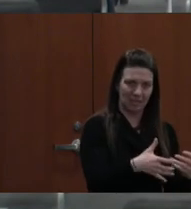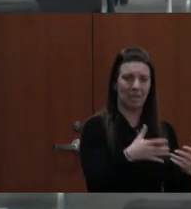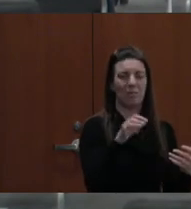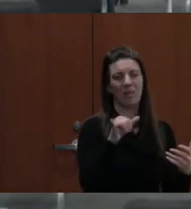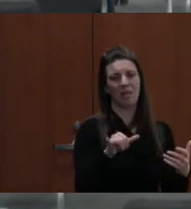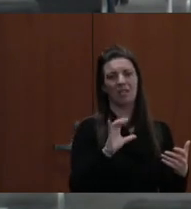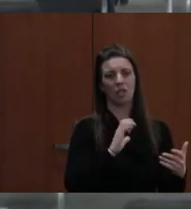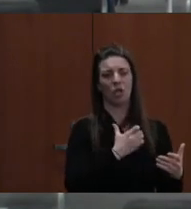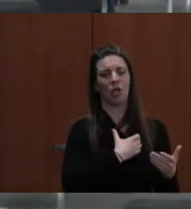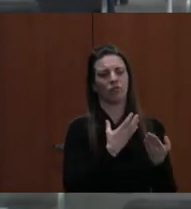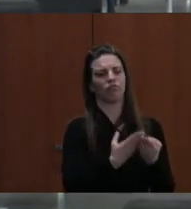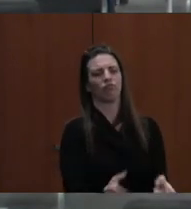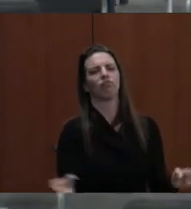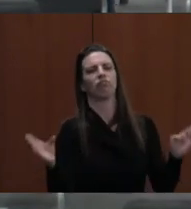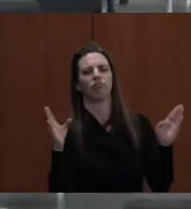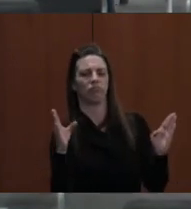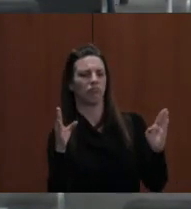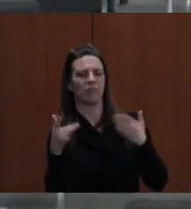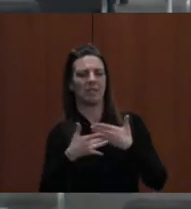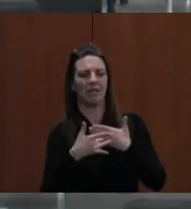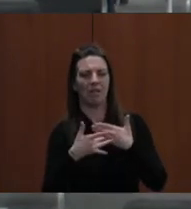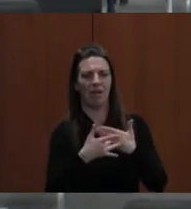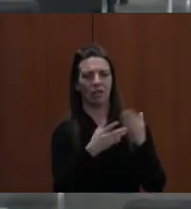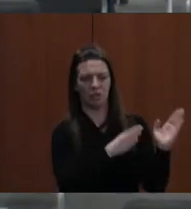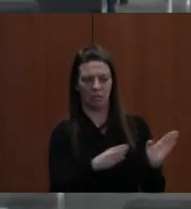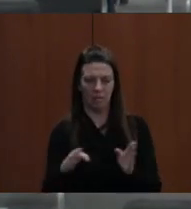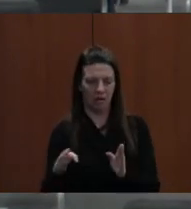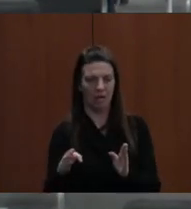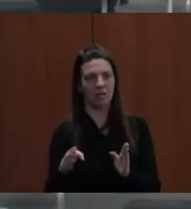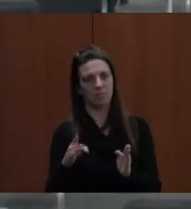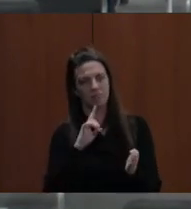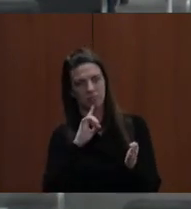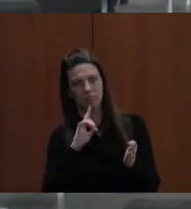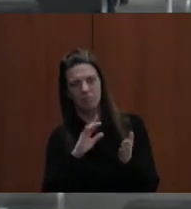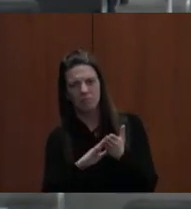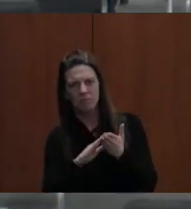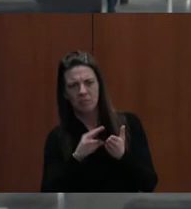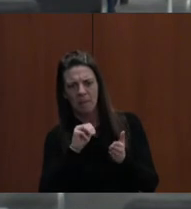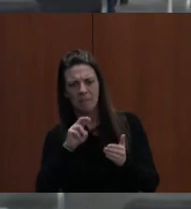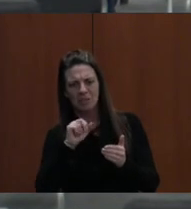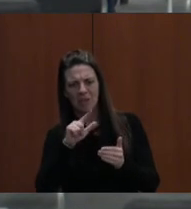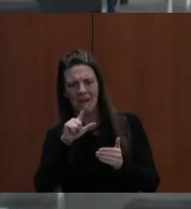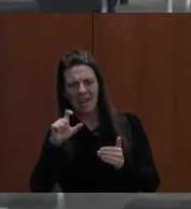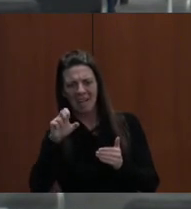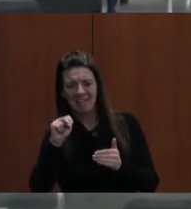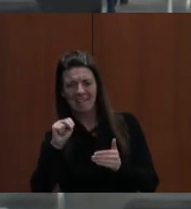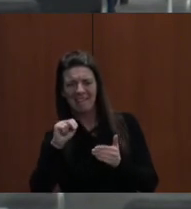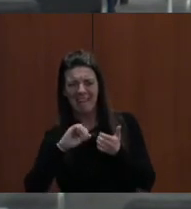big overarching technology plan. A lot of credit to Mr. Allen. Remind me again how long you've been here?